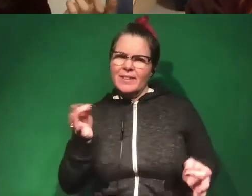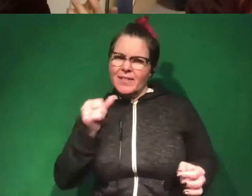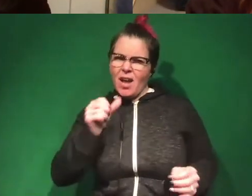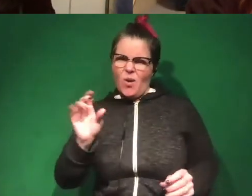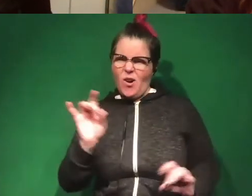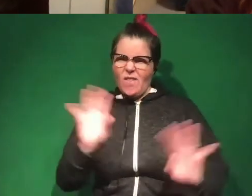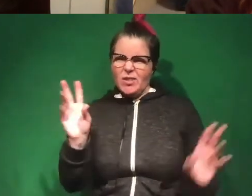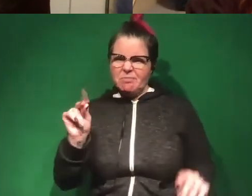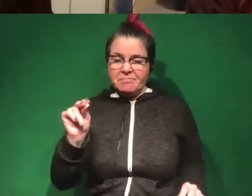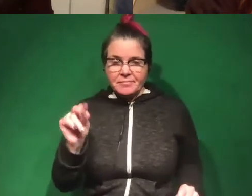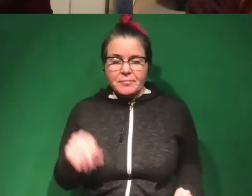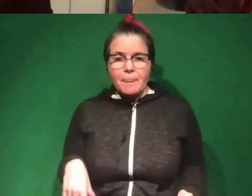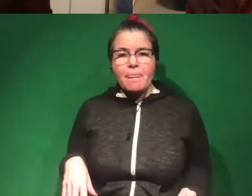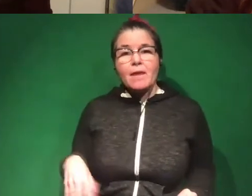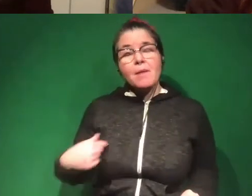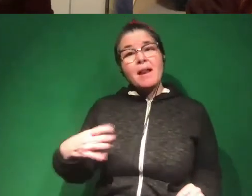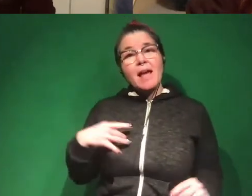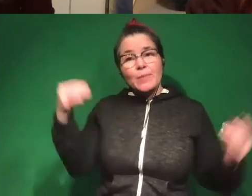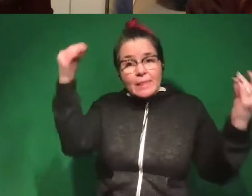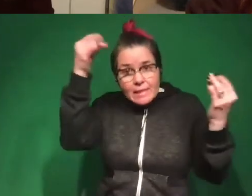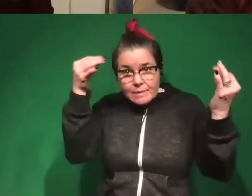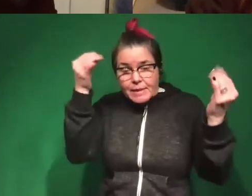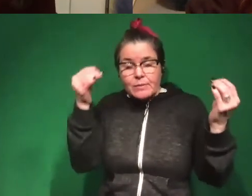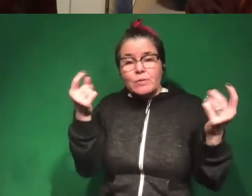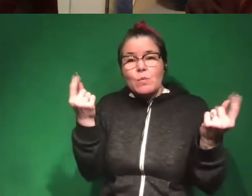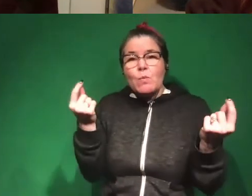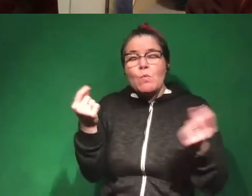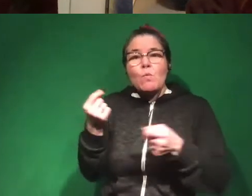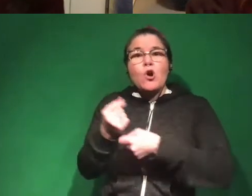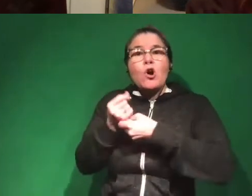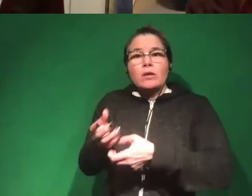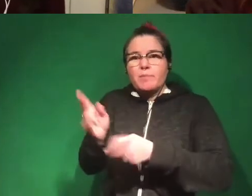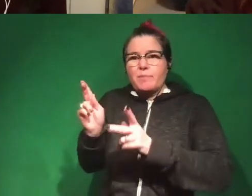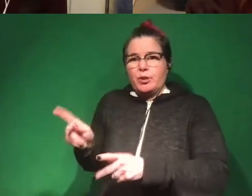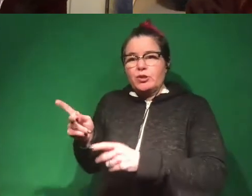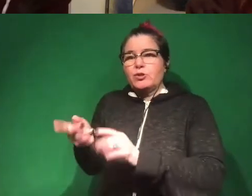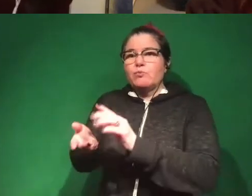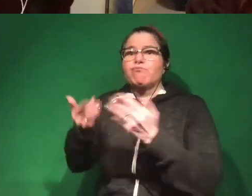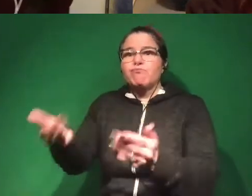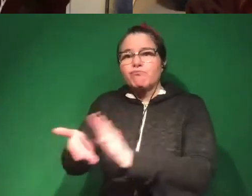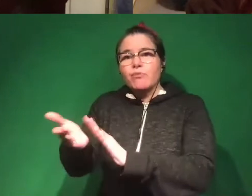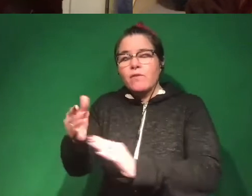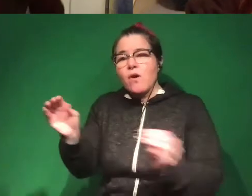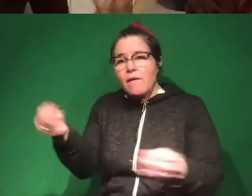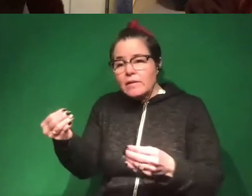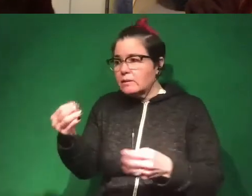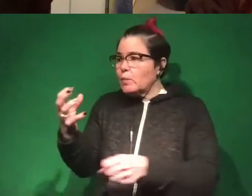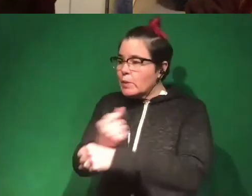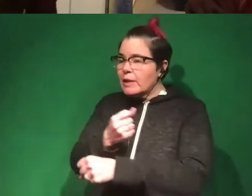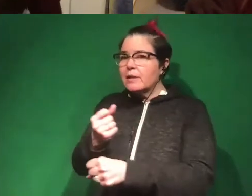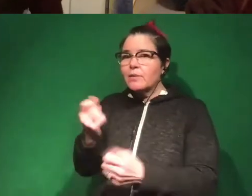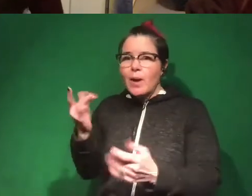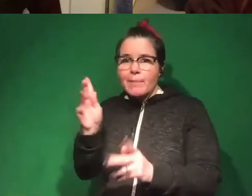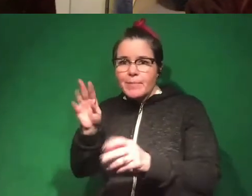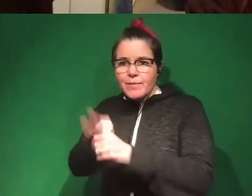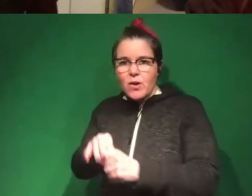horrible. Right. But like, I like to think about what makes someone run for office, what makes someone win, what makes people vote for them? But yeah, it just sucks to